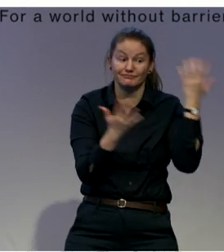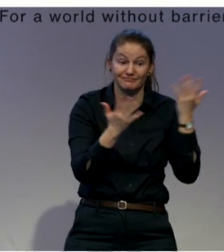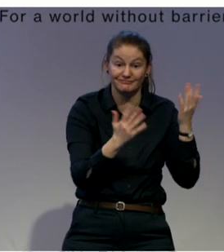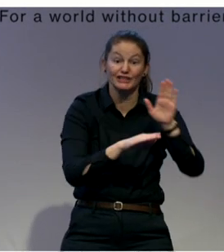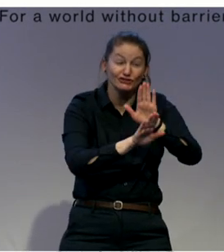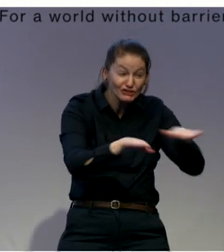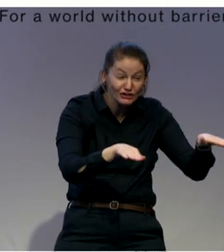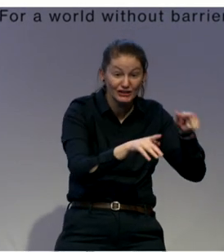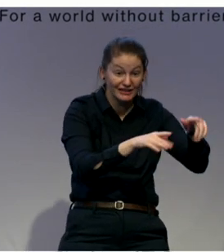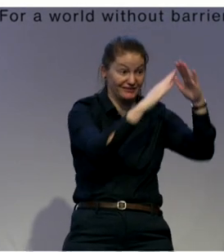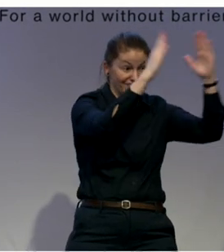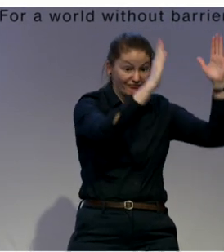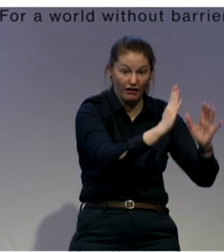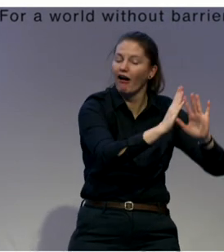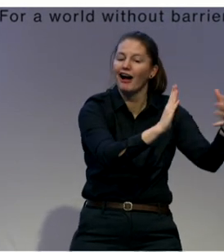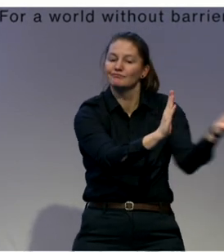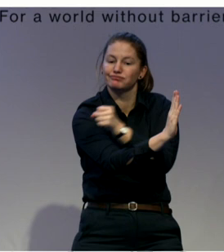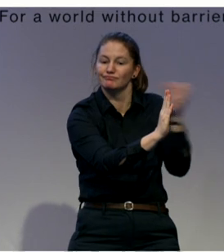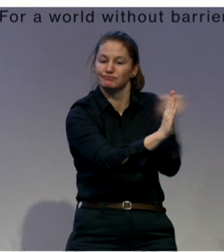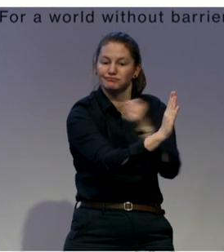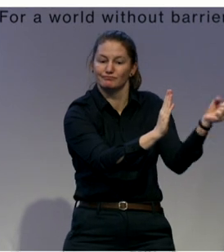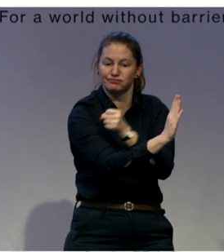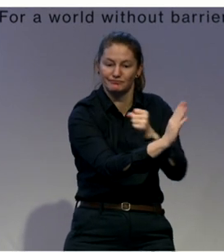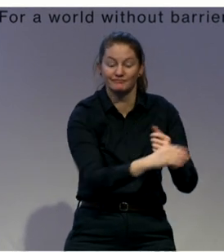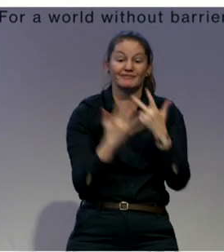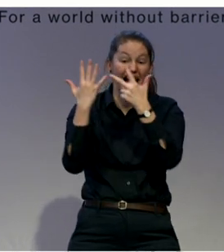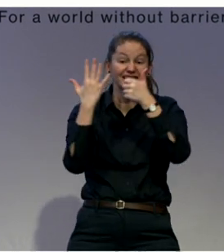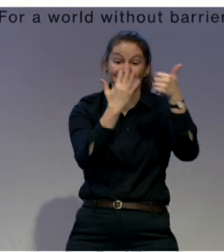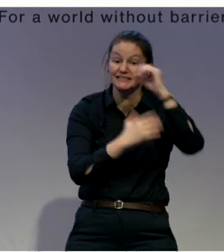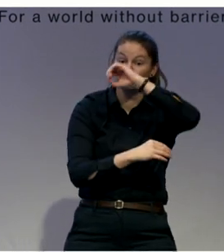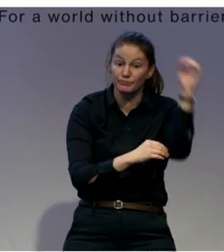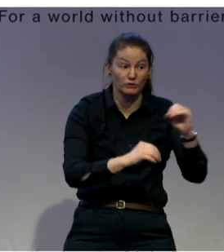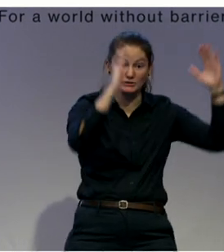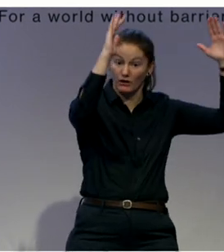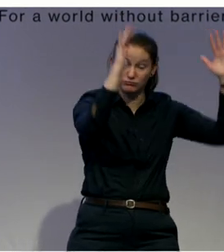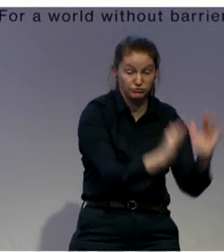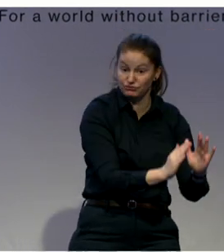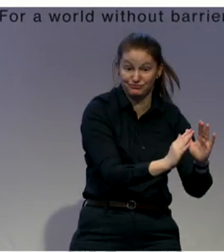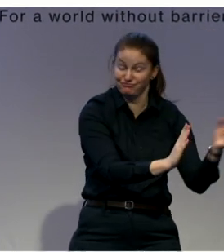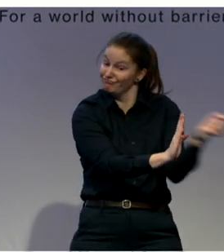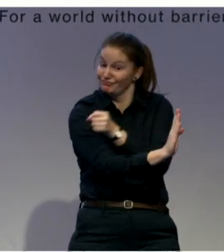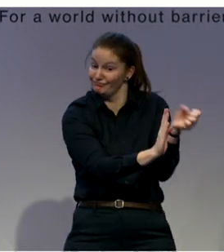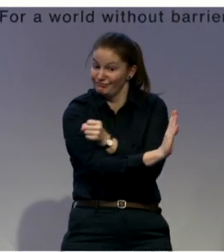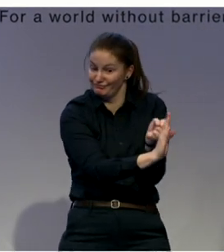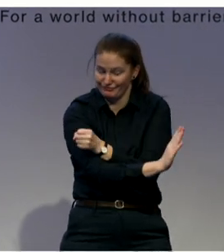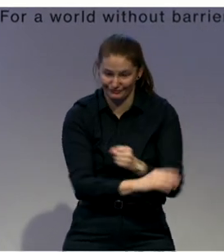financial analysis that shows that all services cost 37 million euro per year,